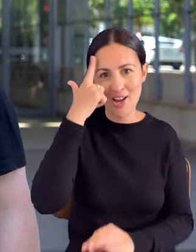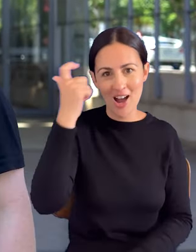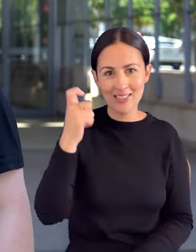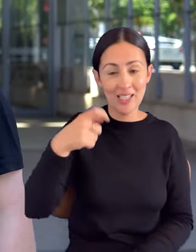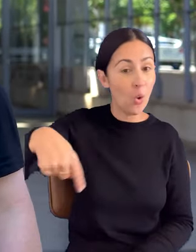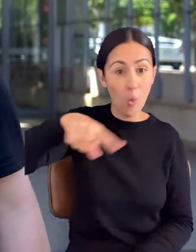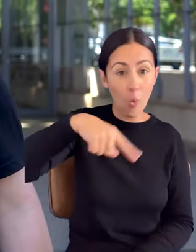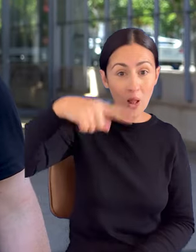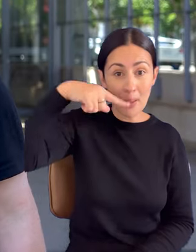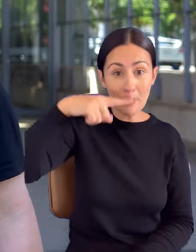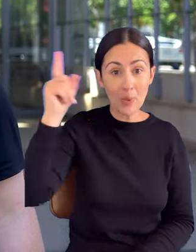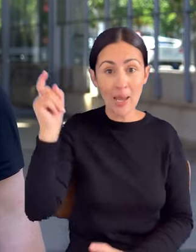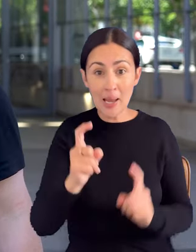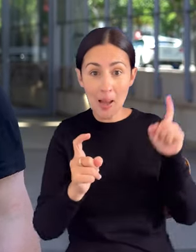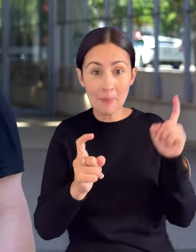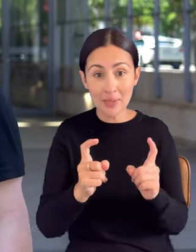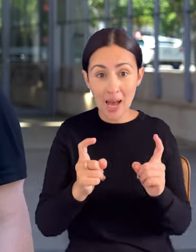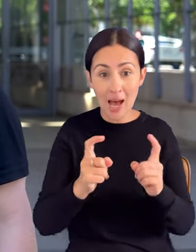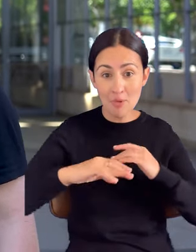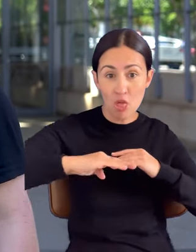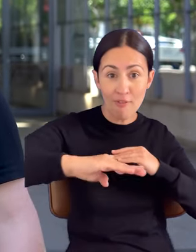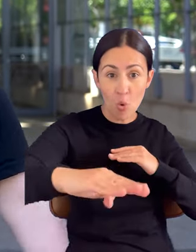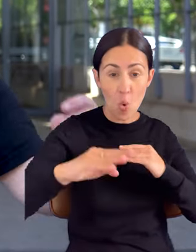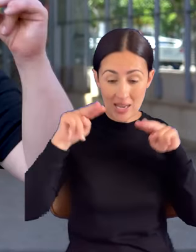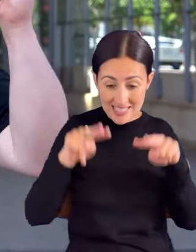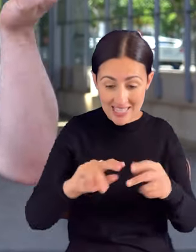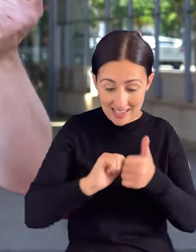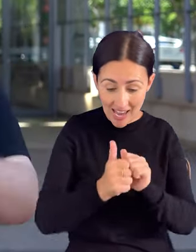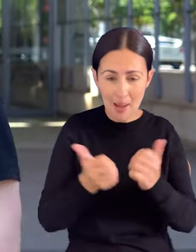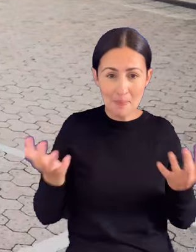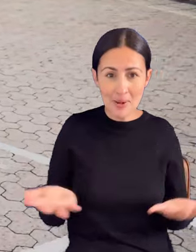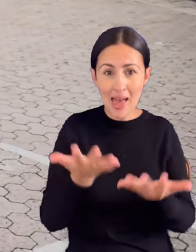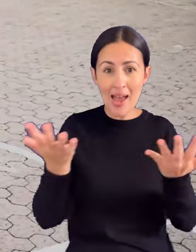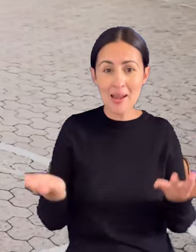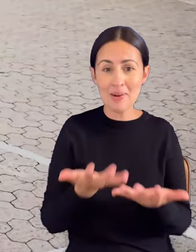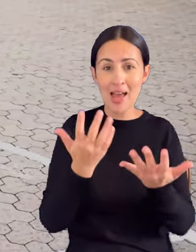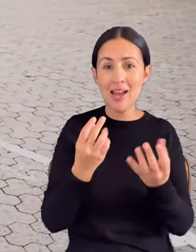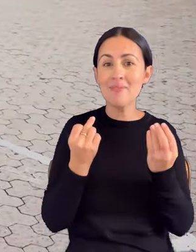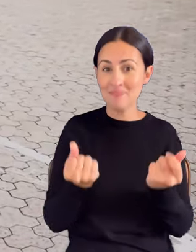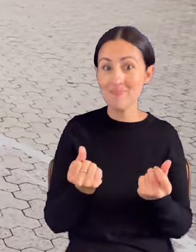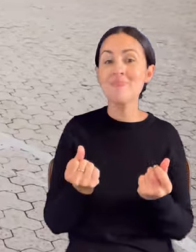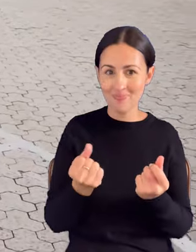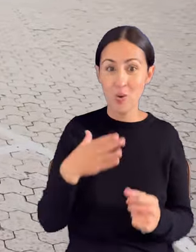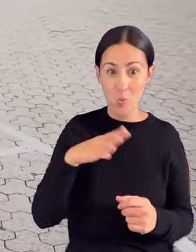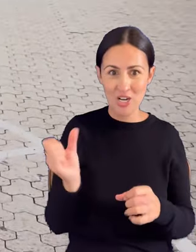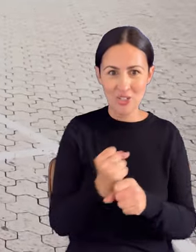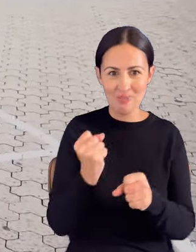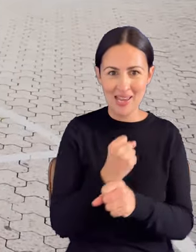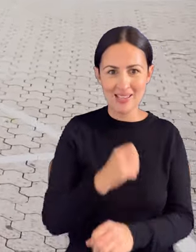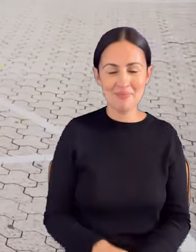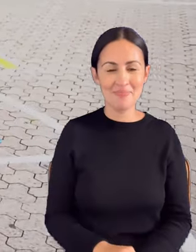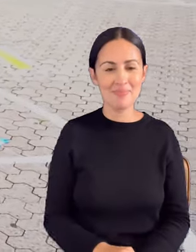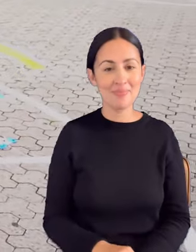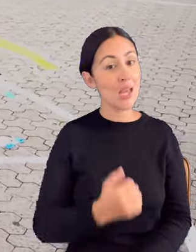game on the ground at St Nibb Park. Let's do it. My name is Nadia Odlam. I'm a Sydney-based